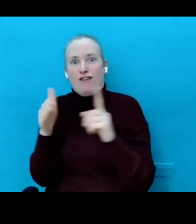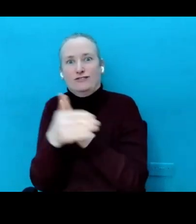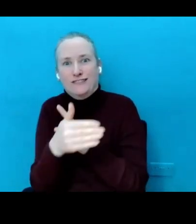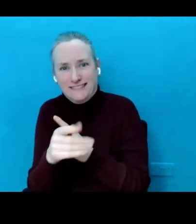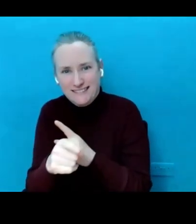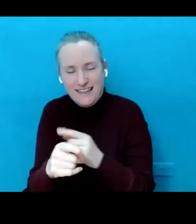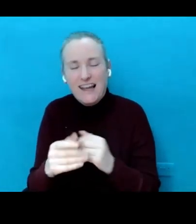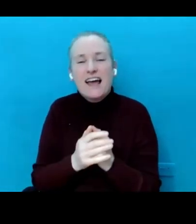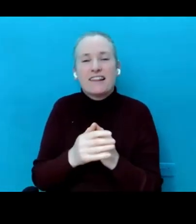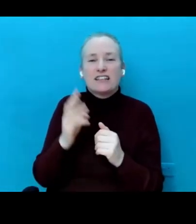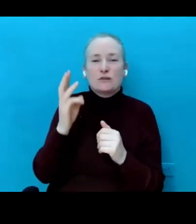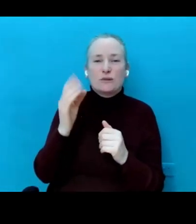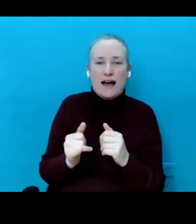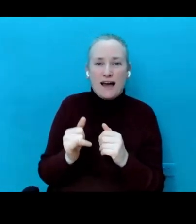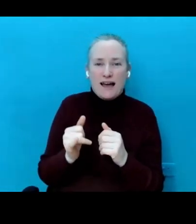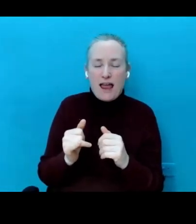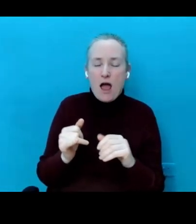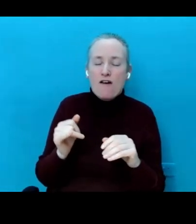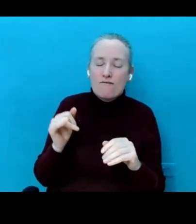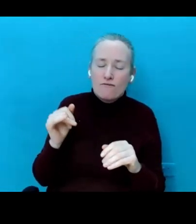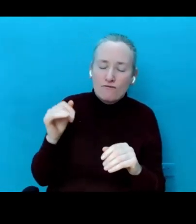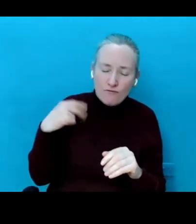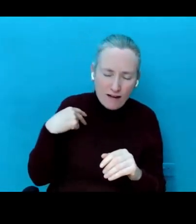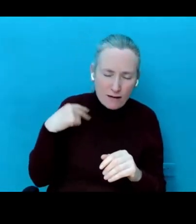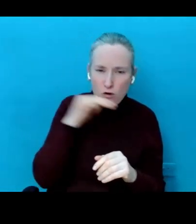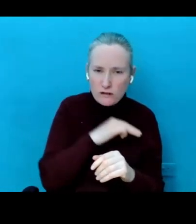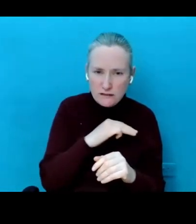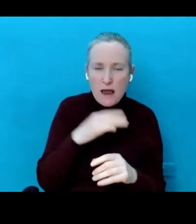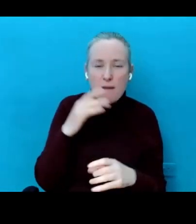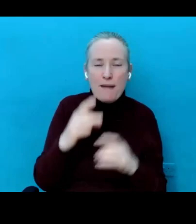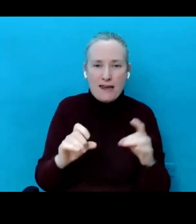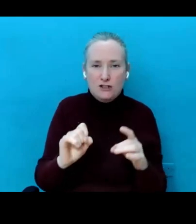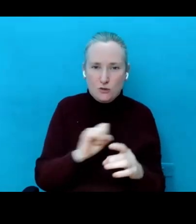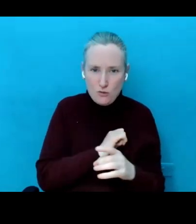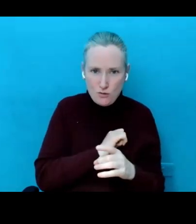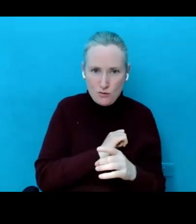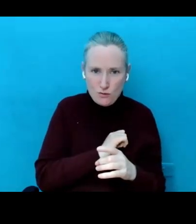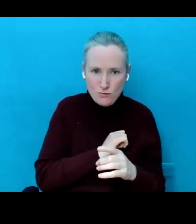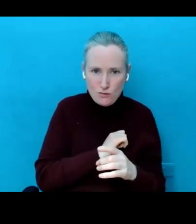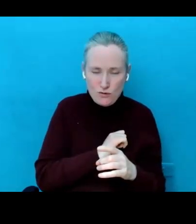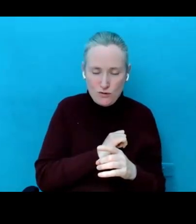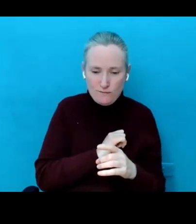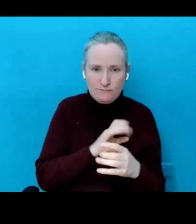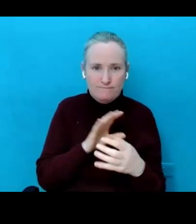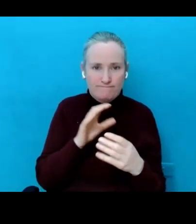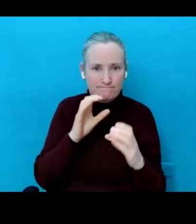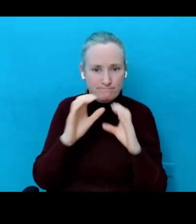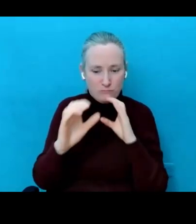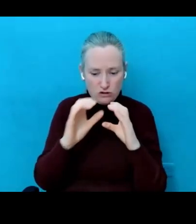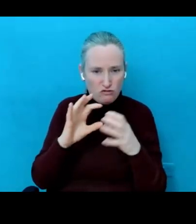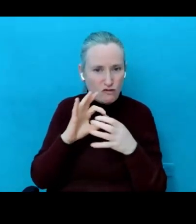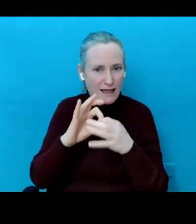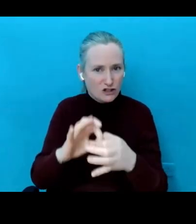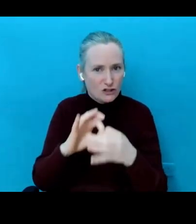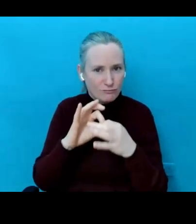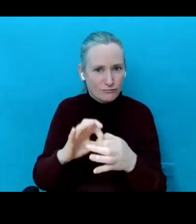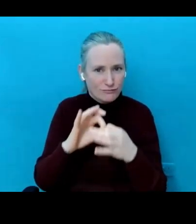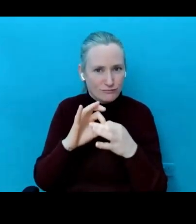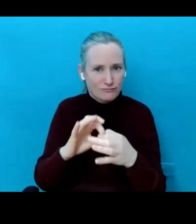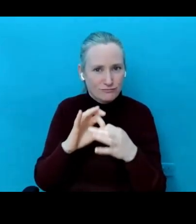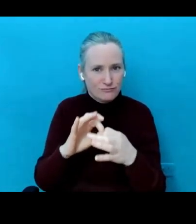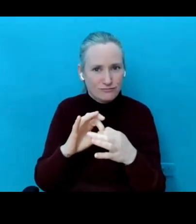it's more important than ever to make sure the relationship is first and foremost. OK,